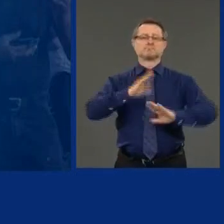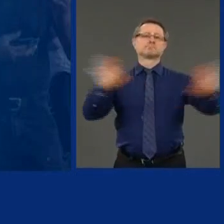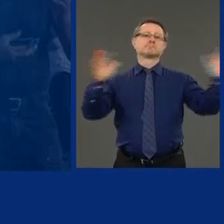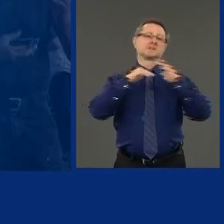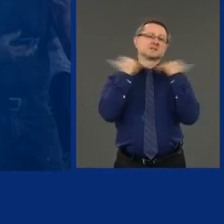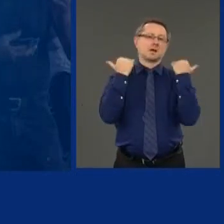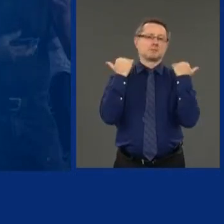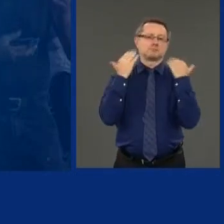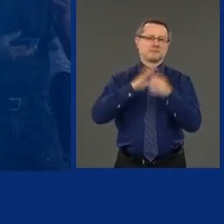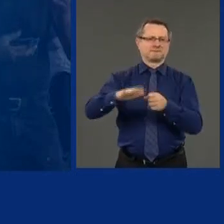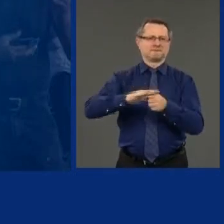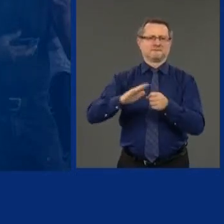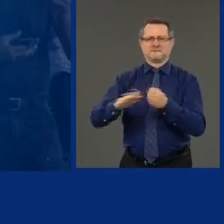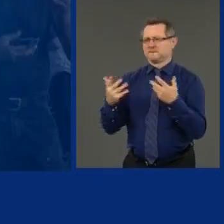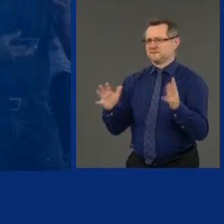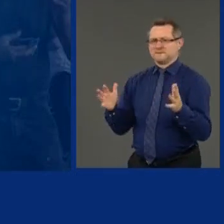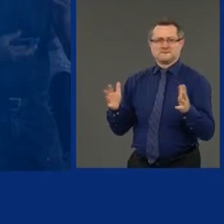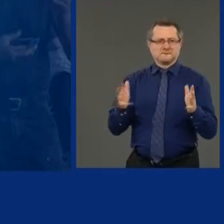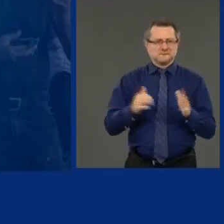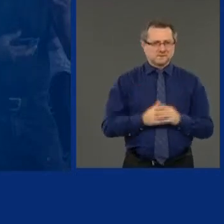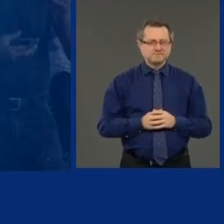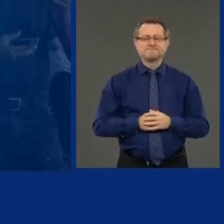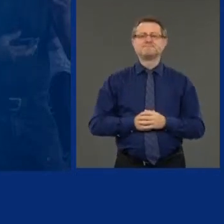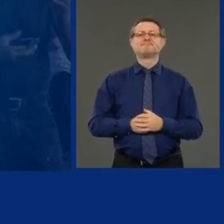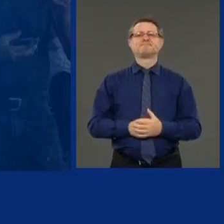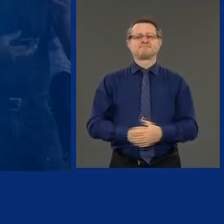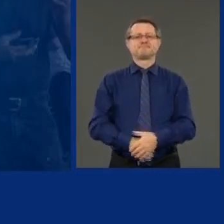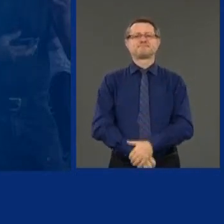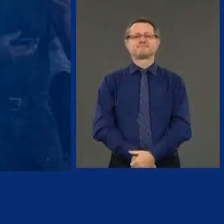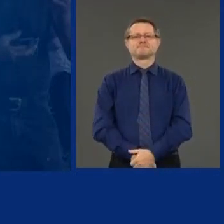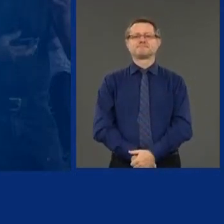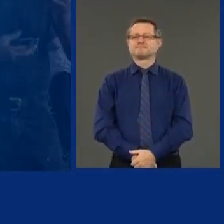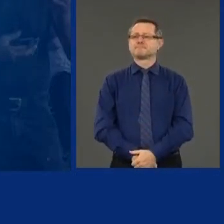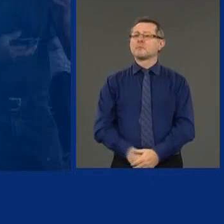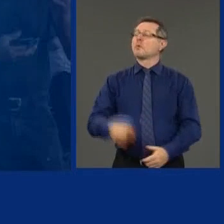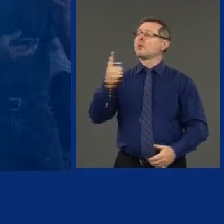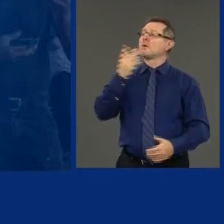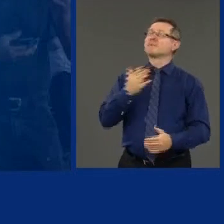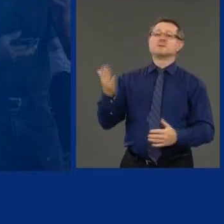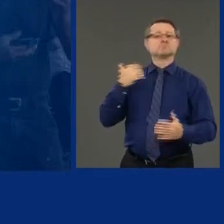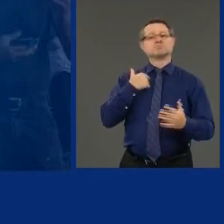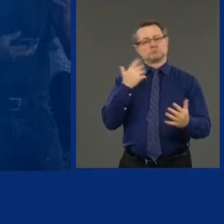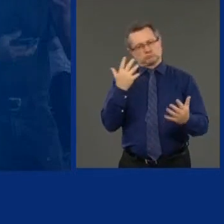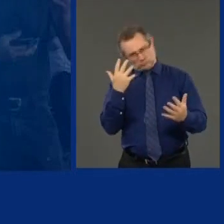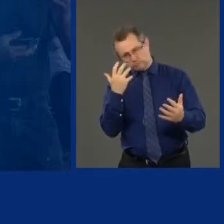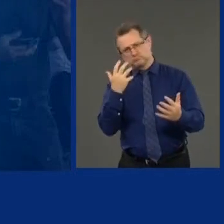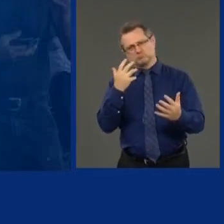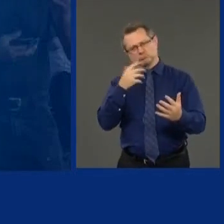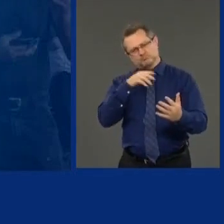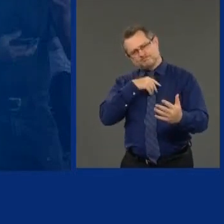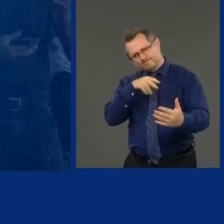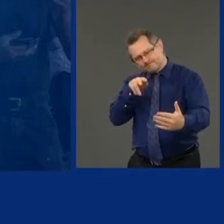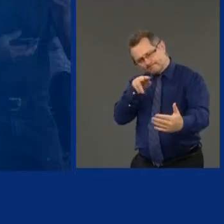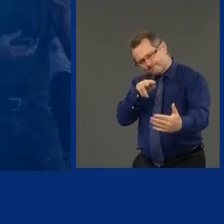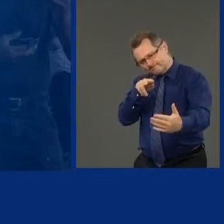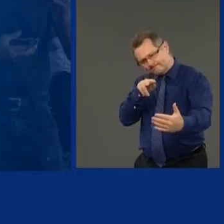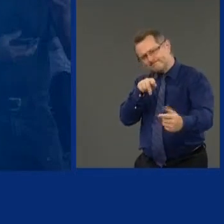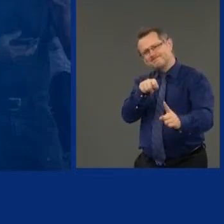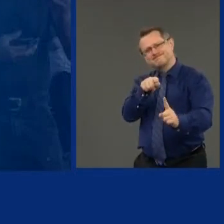But no thank you. We don't want to go through it again. One of the things we're watching are the bar and restaurant